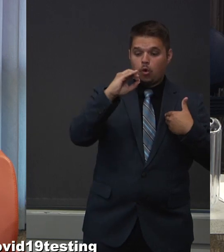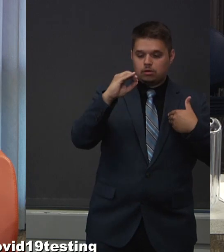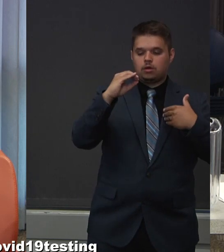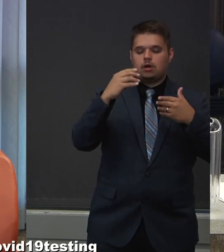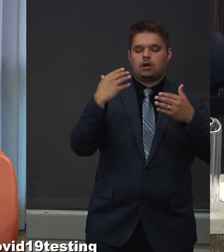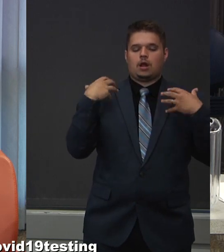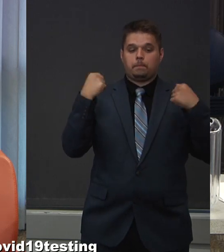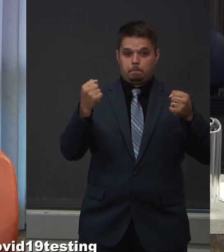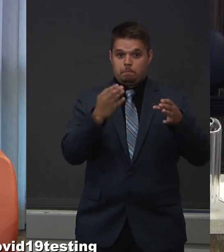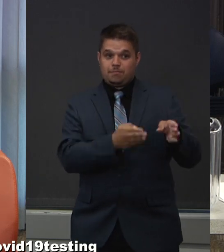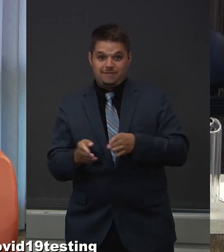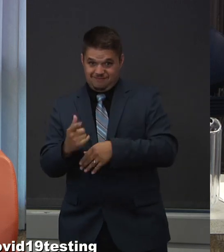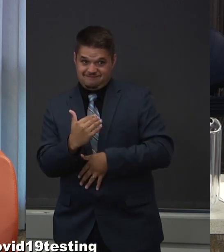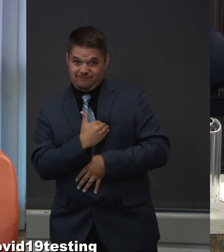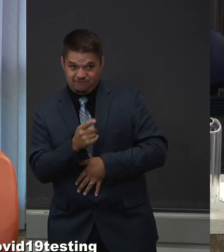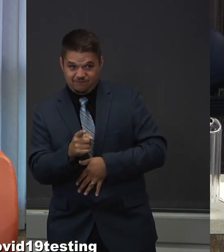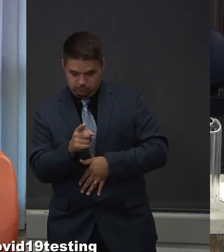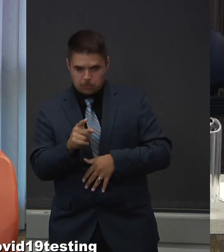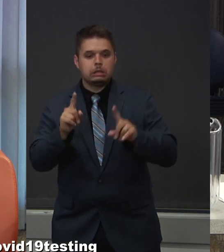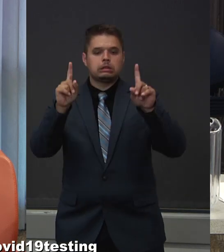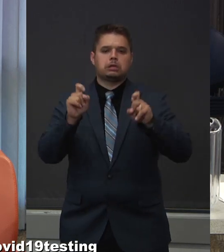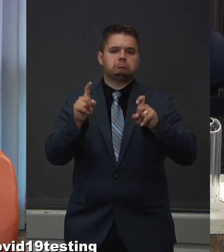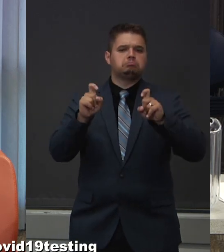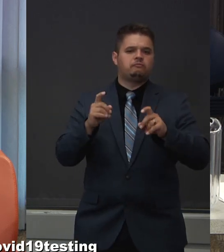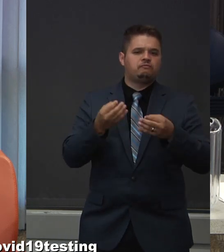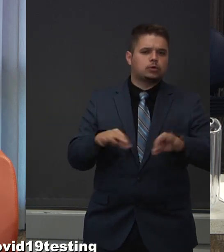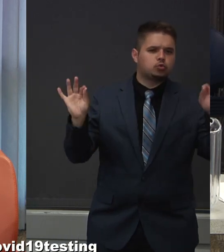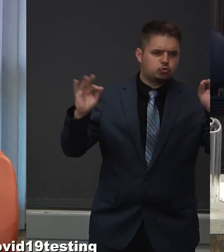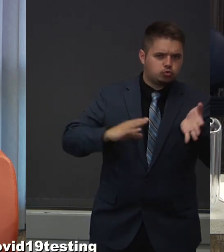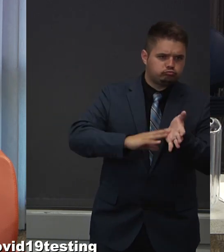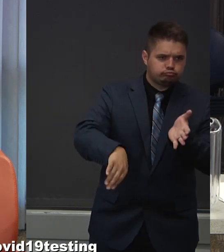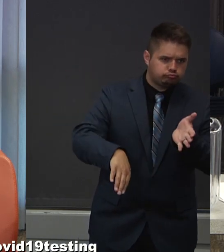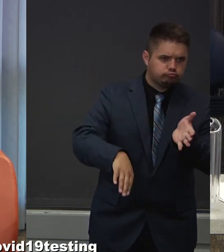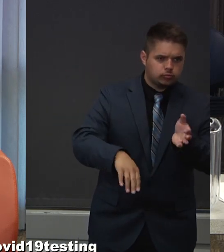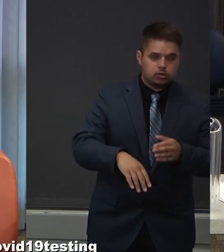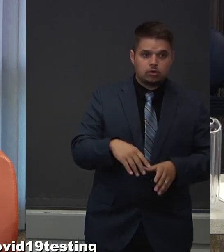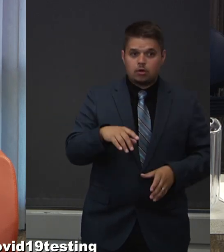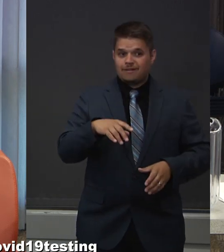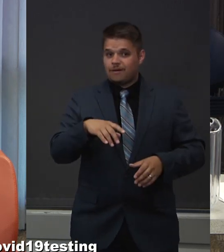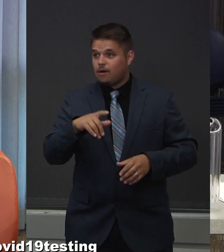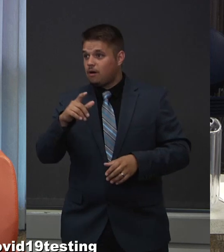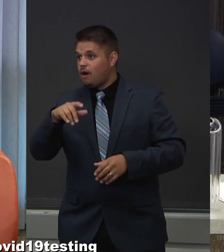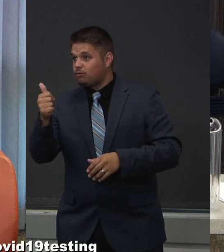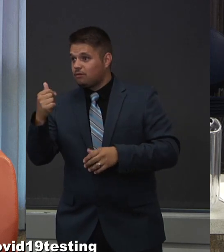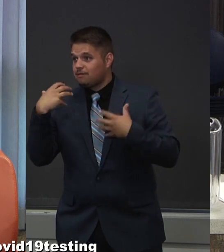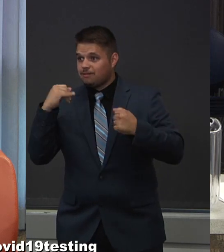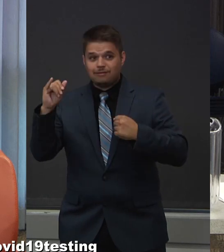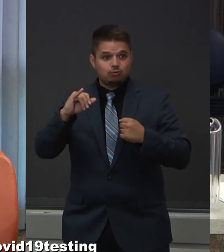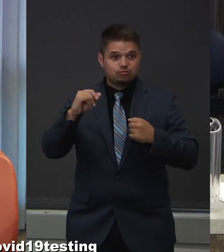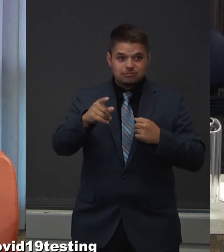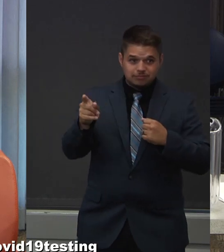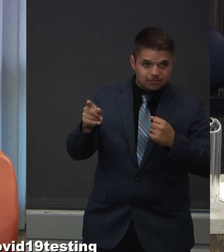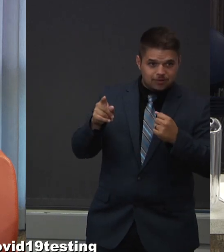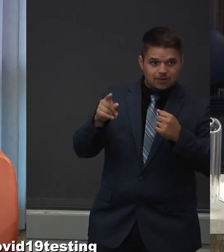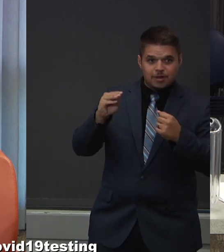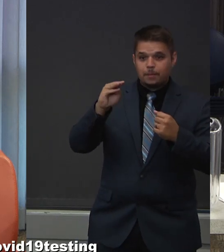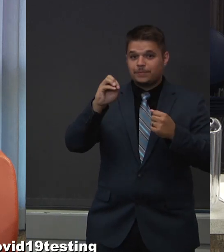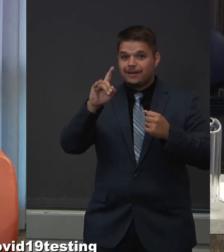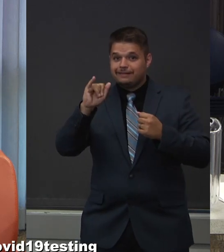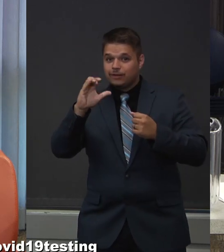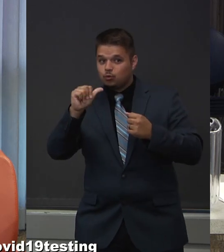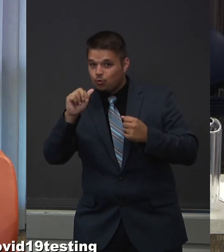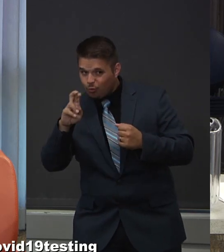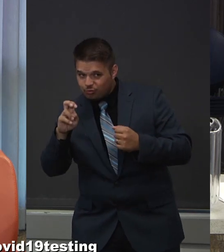If you have health insurance, most health insurance companies and Medicare will waive co-payments, co